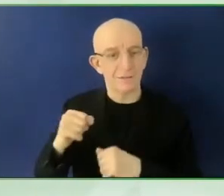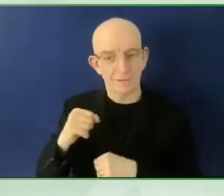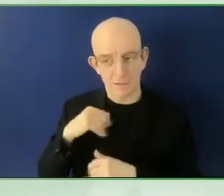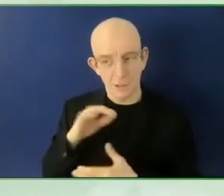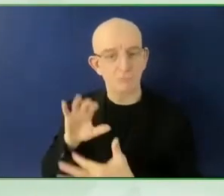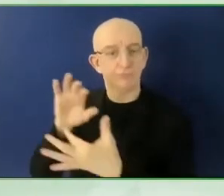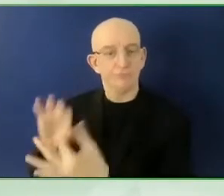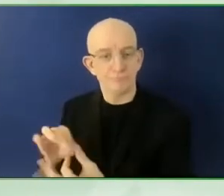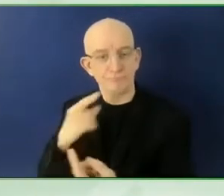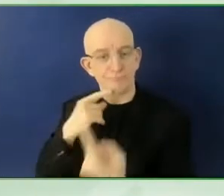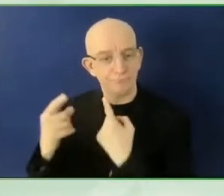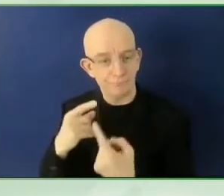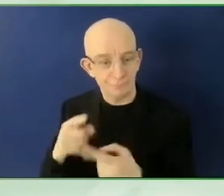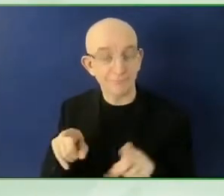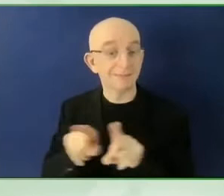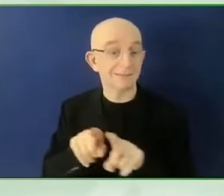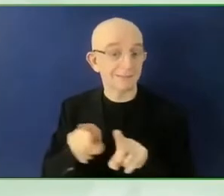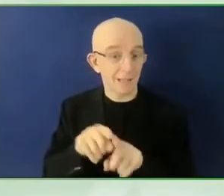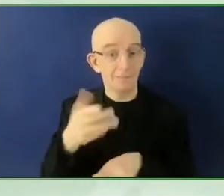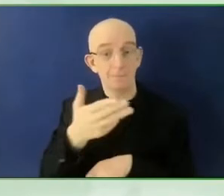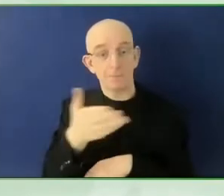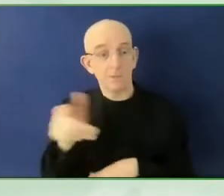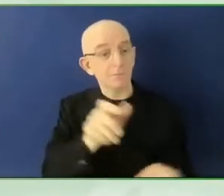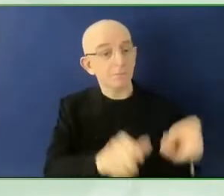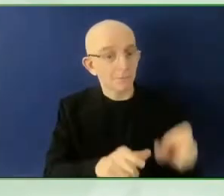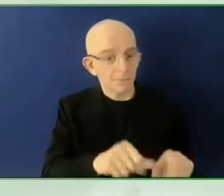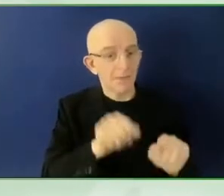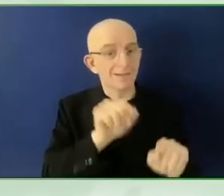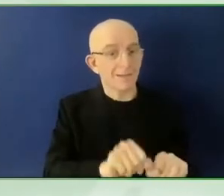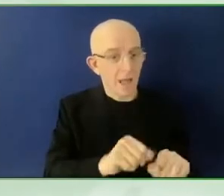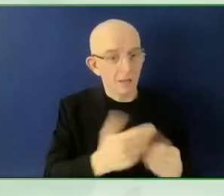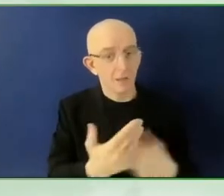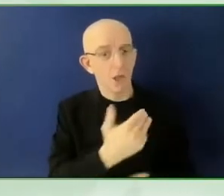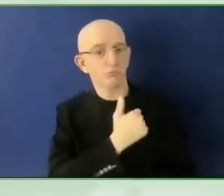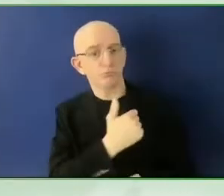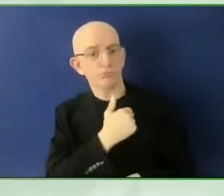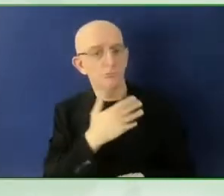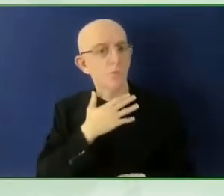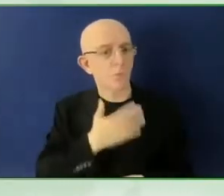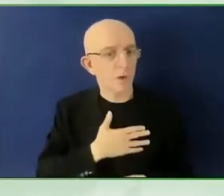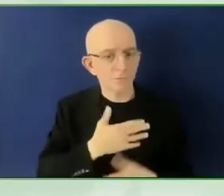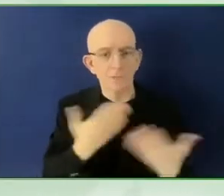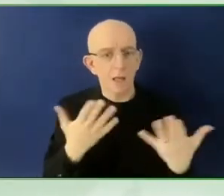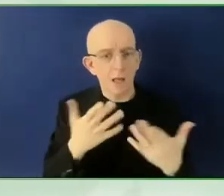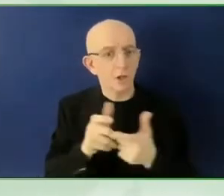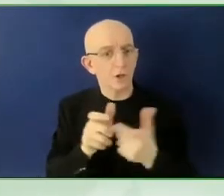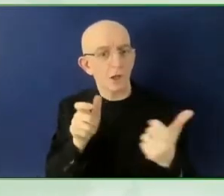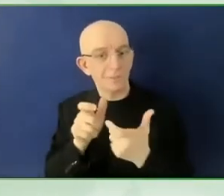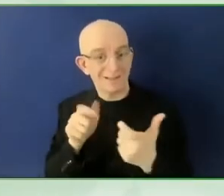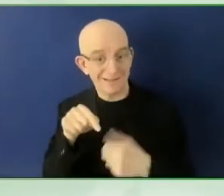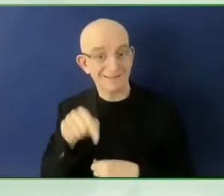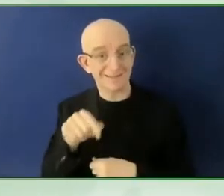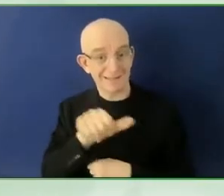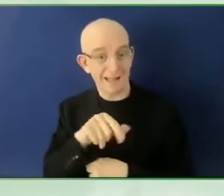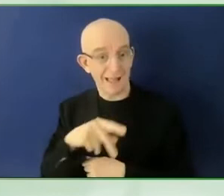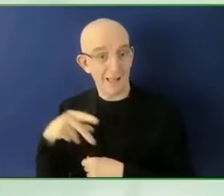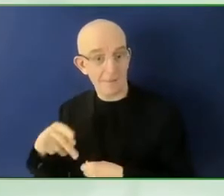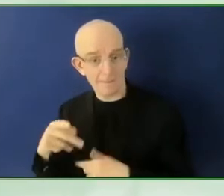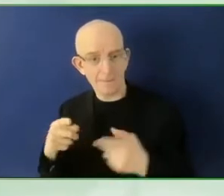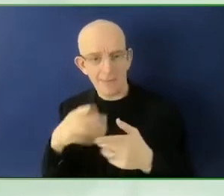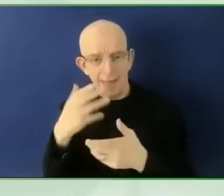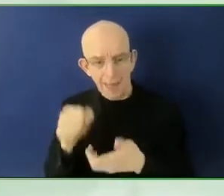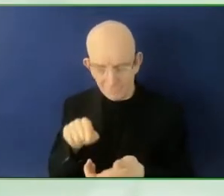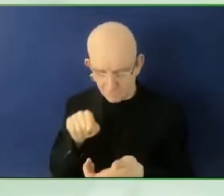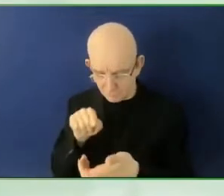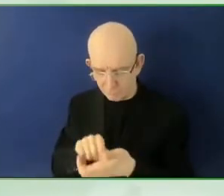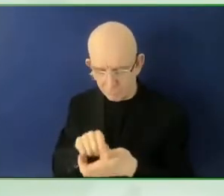right. And everything in the app is compatible with TalkBack or VoiceOver. So there's not going to be any accessibility